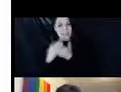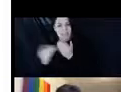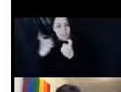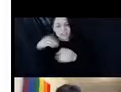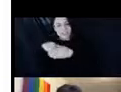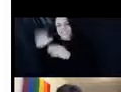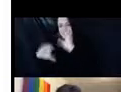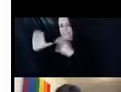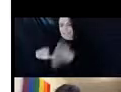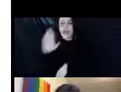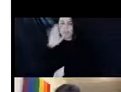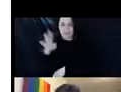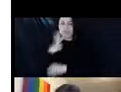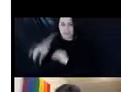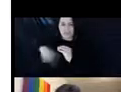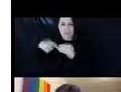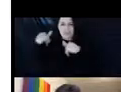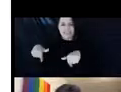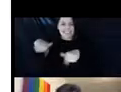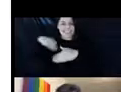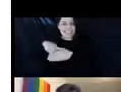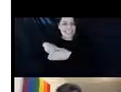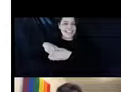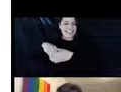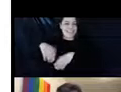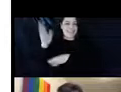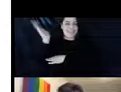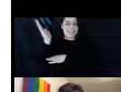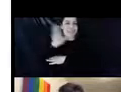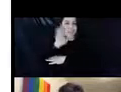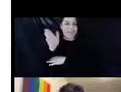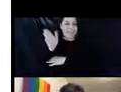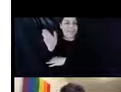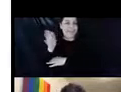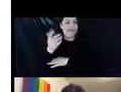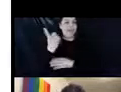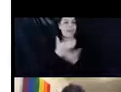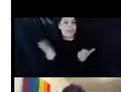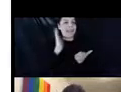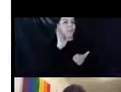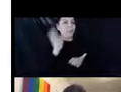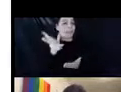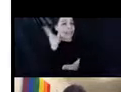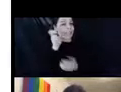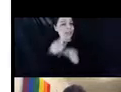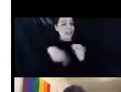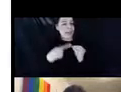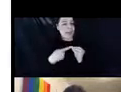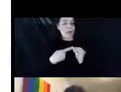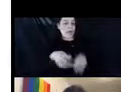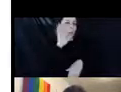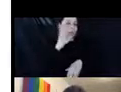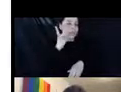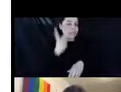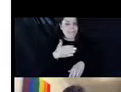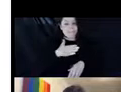are going to be talking about this in our presentation. Um, one of the things you'll hear about too, is my, um, emotional